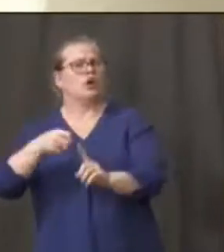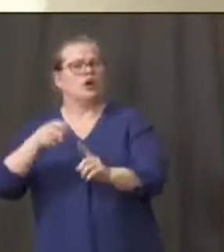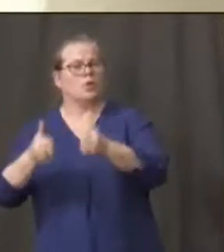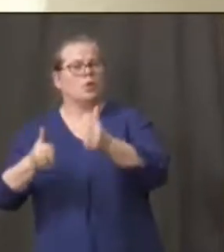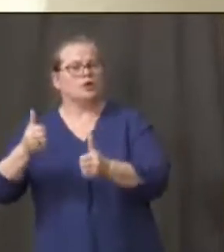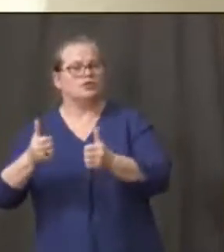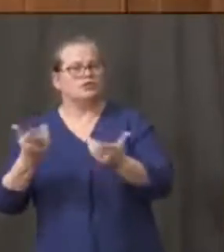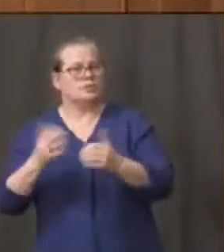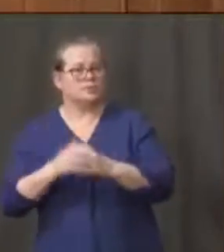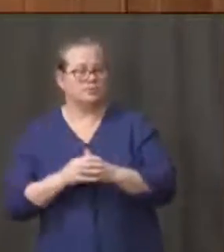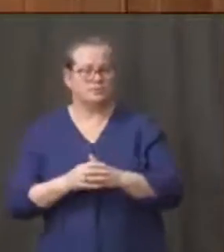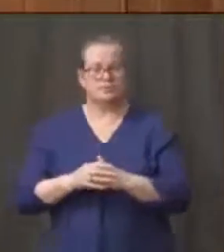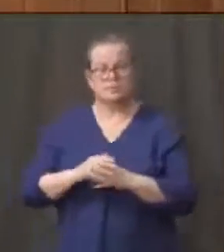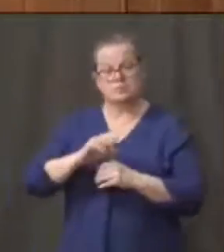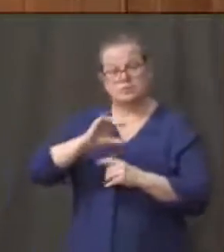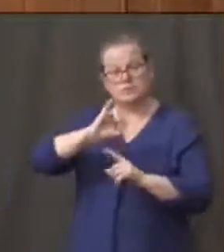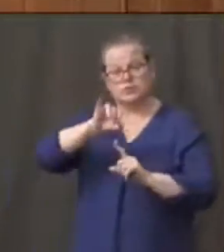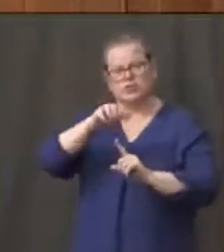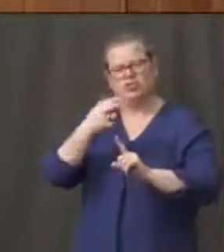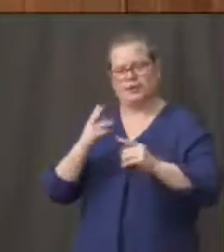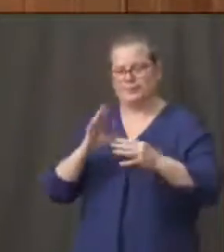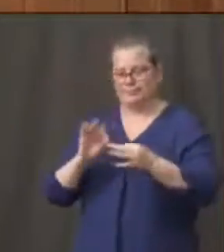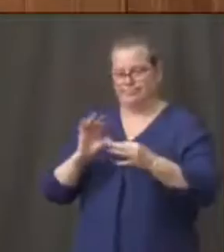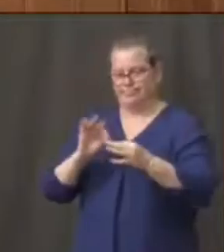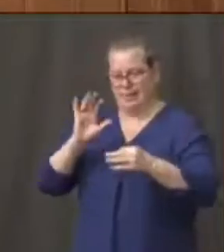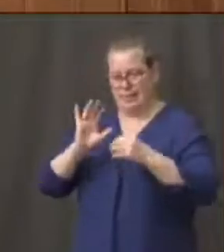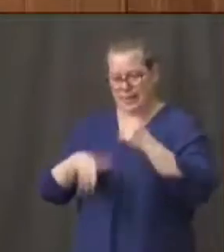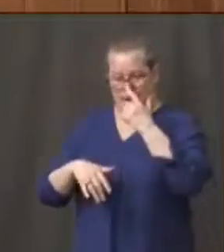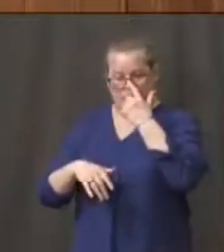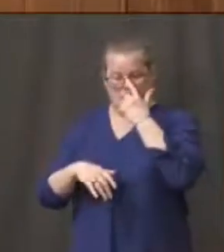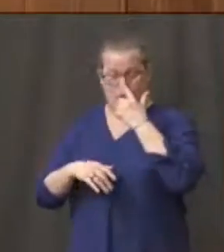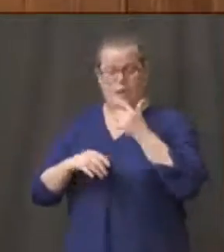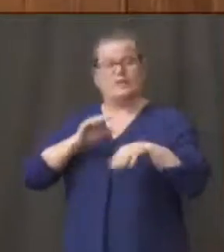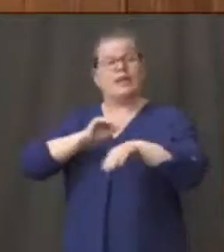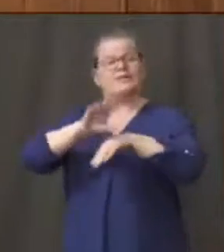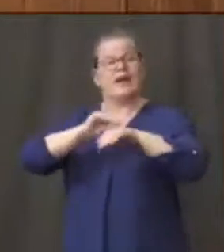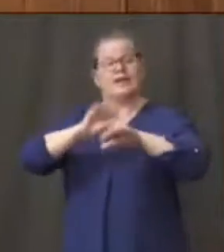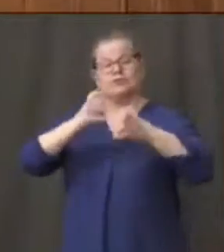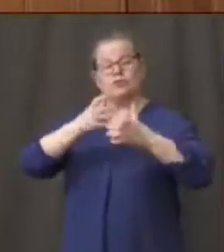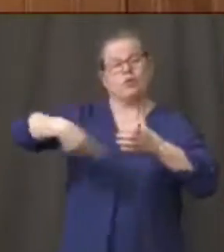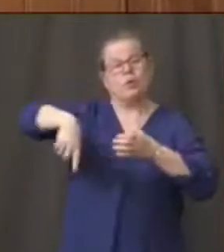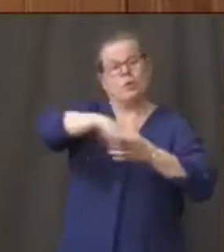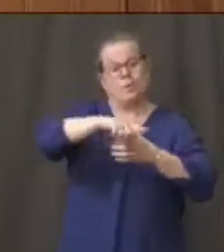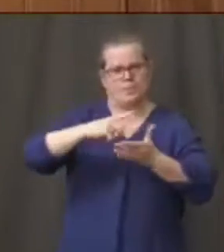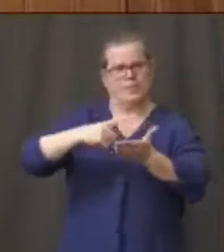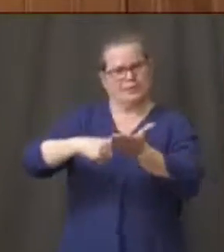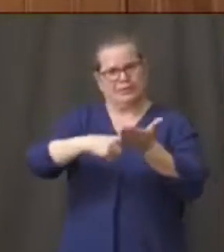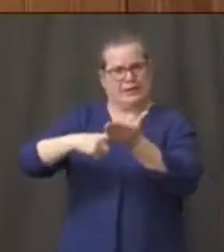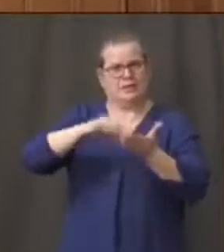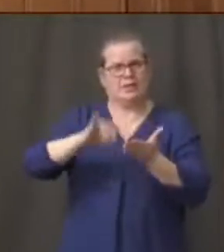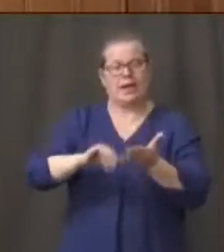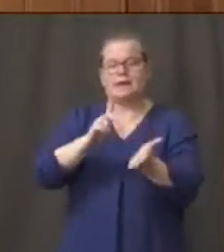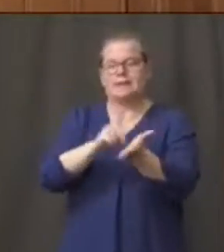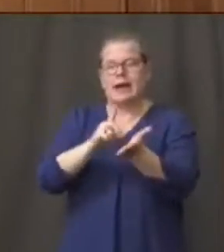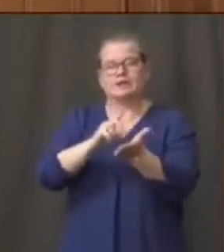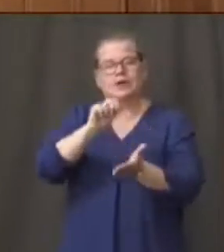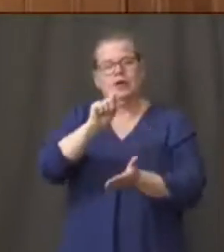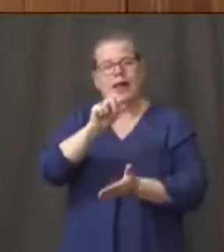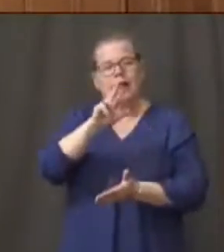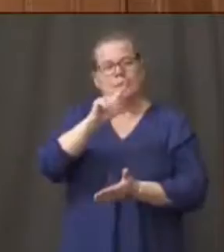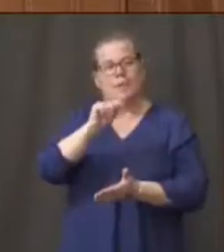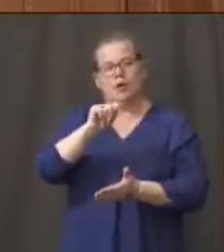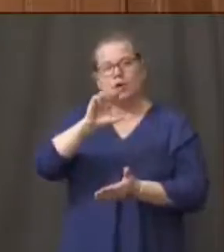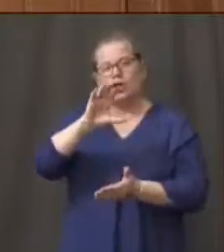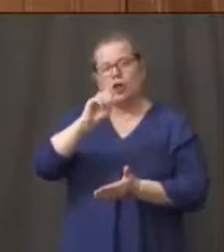Yeah I think this is that's exactly one of the issues that our advisory group is looking at right now Dr. Albert Ko and the other scientific